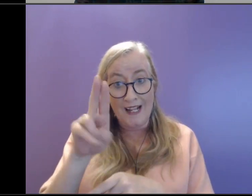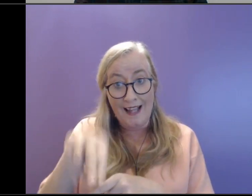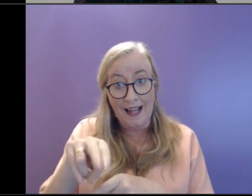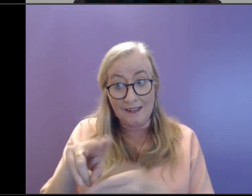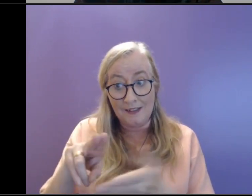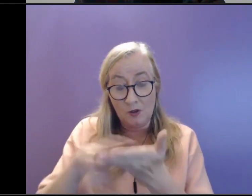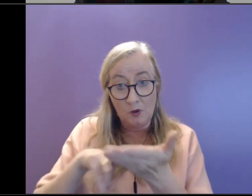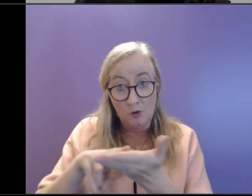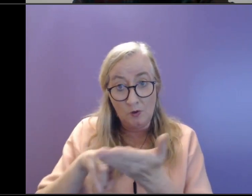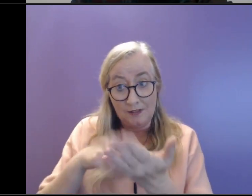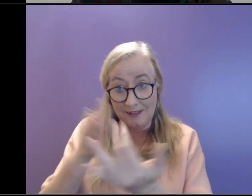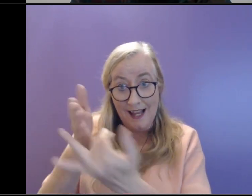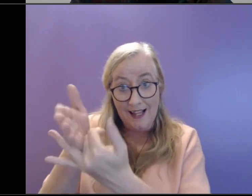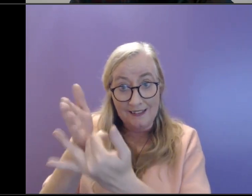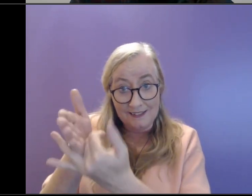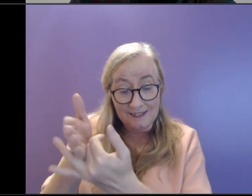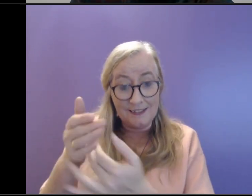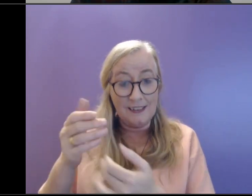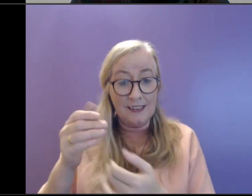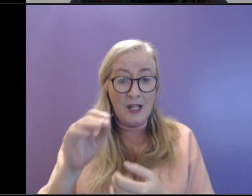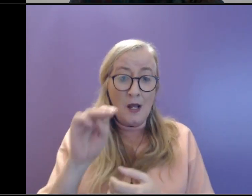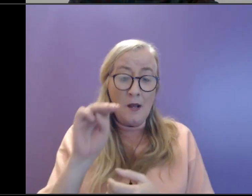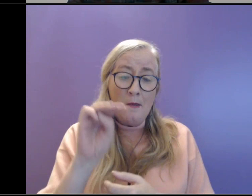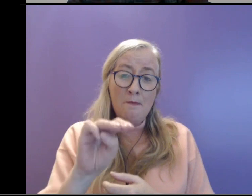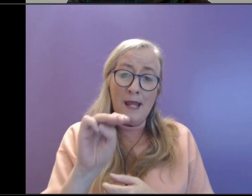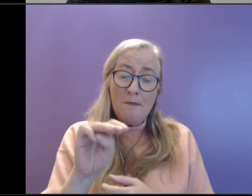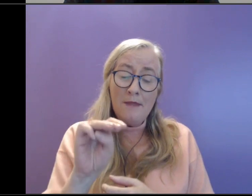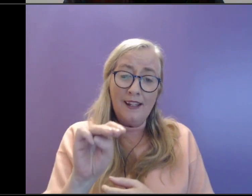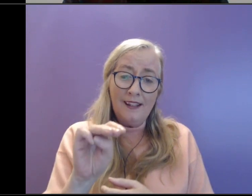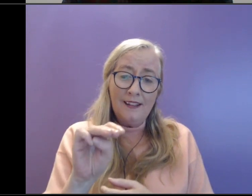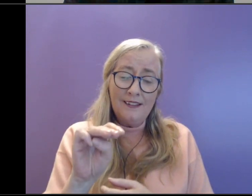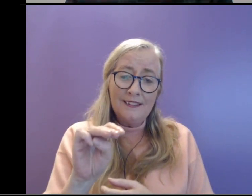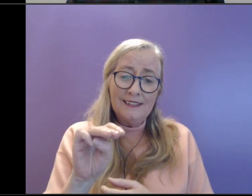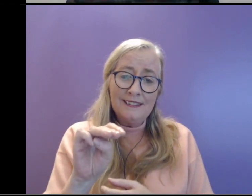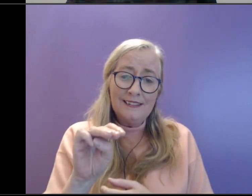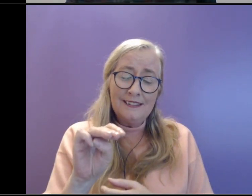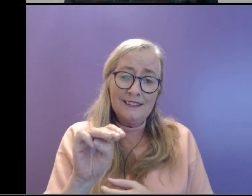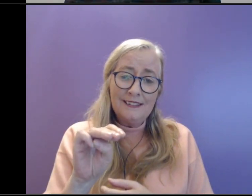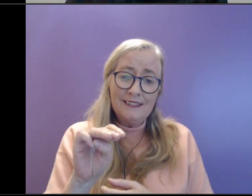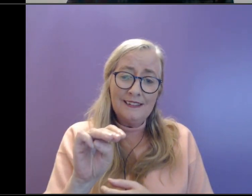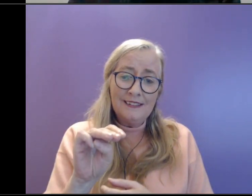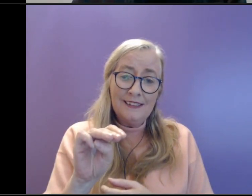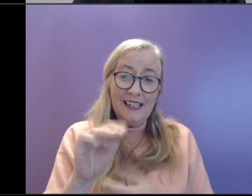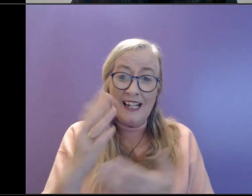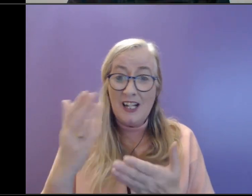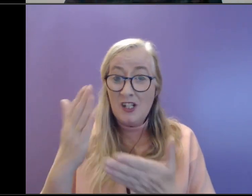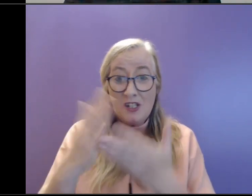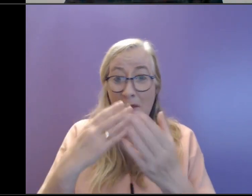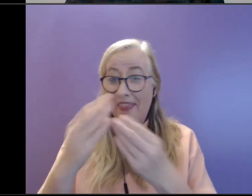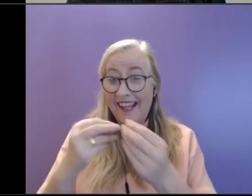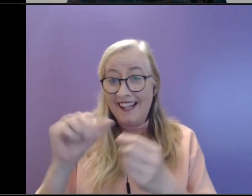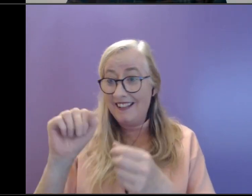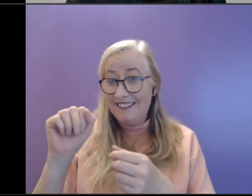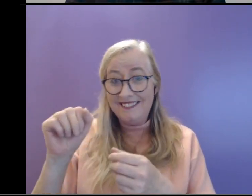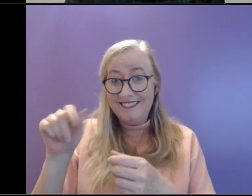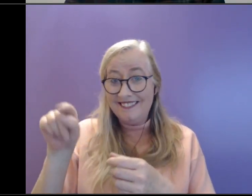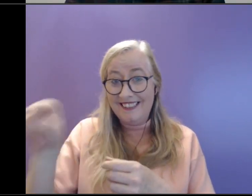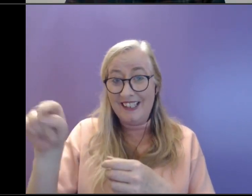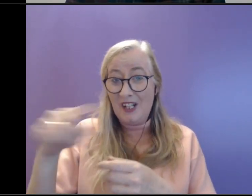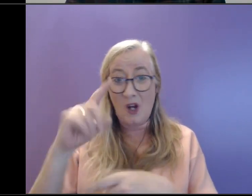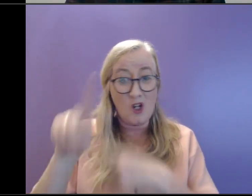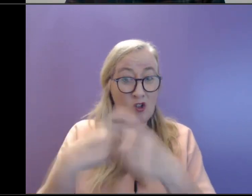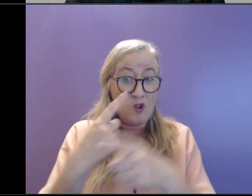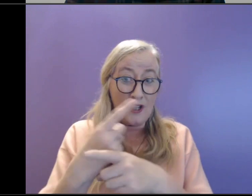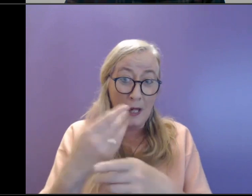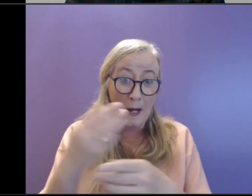there might be something, you know, occurring in your daughter's life where she may have people around her who might be